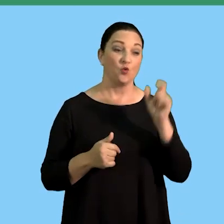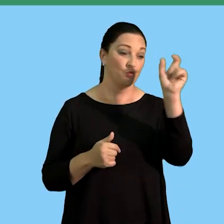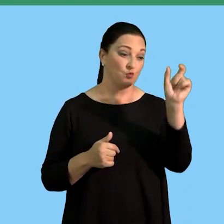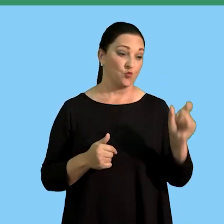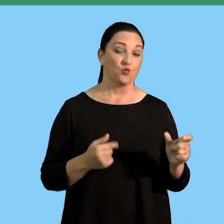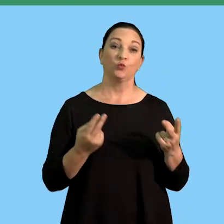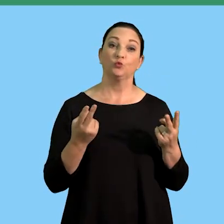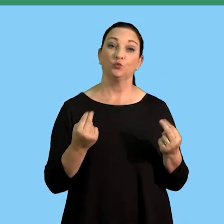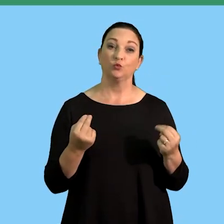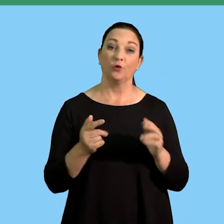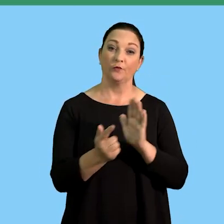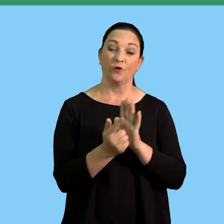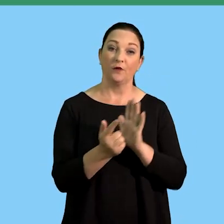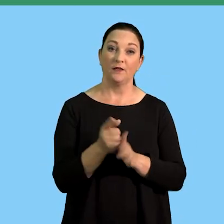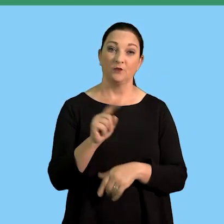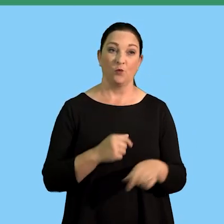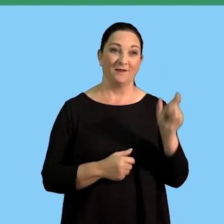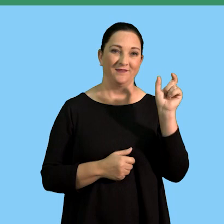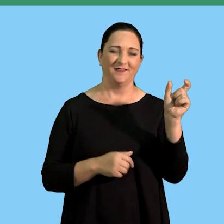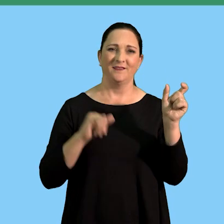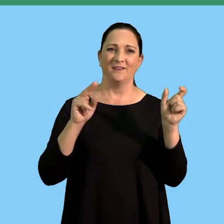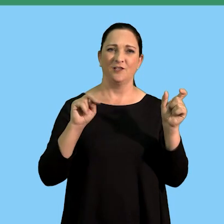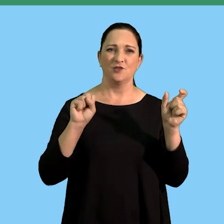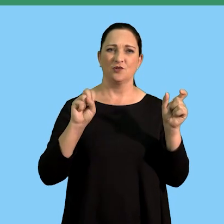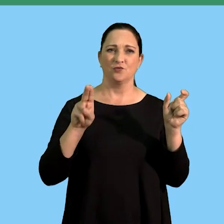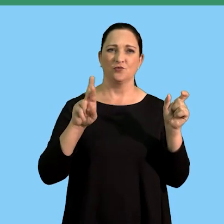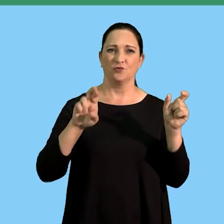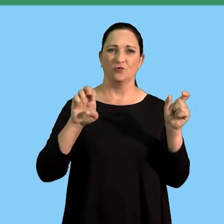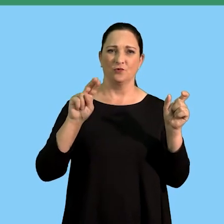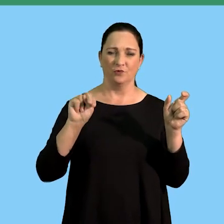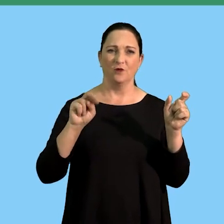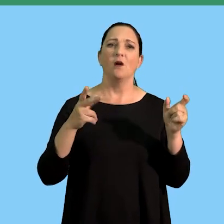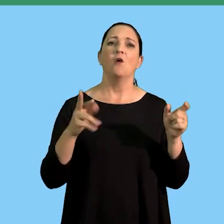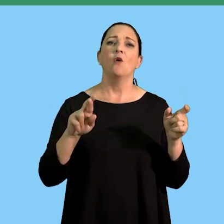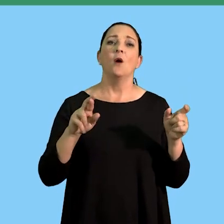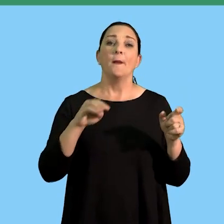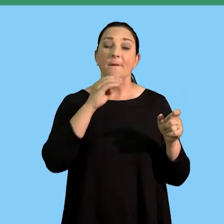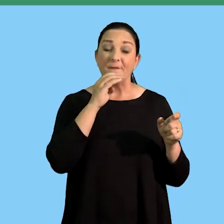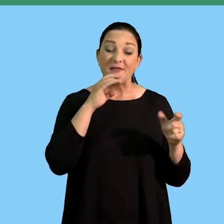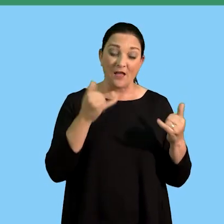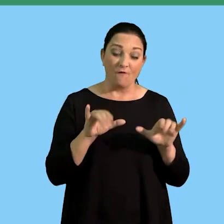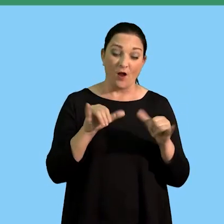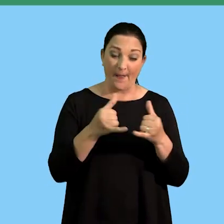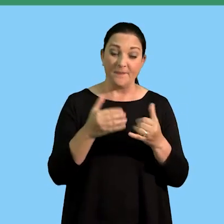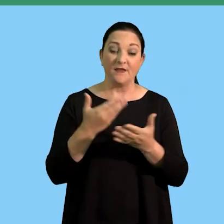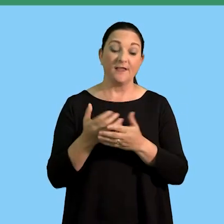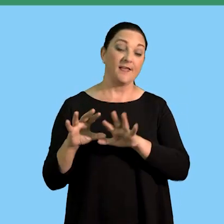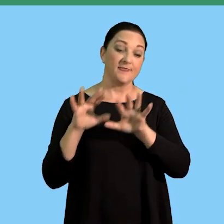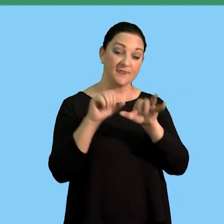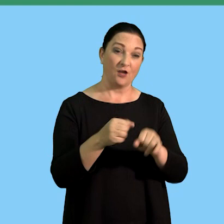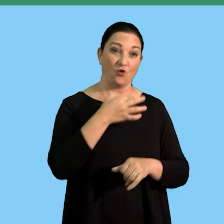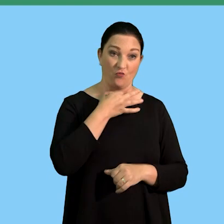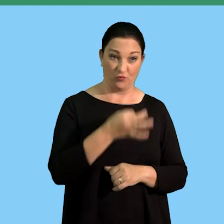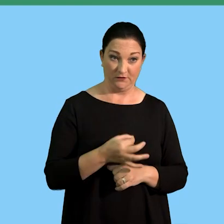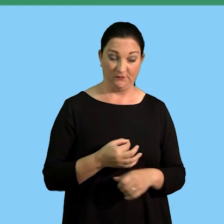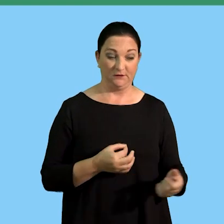language for this lesson as we recap was the term insurer which refers to the company that will take over the specified risk should it